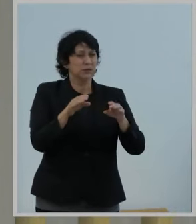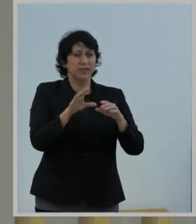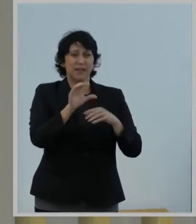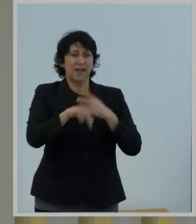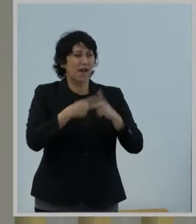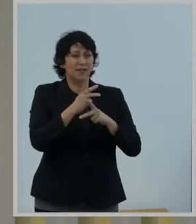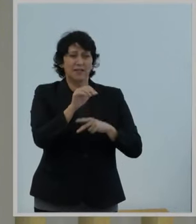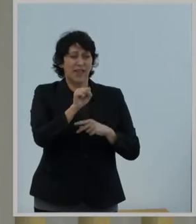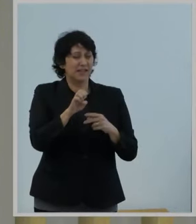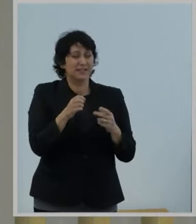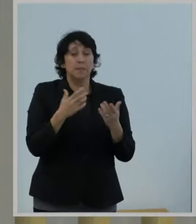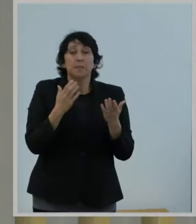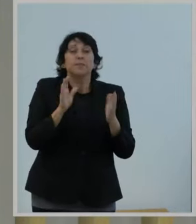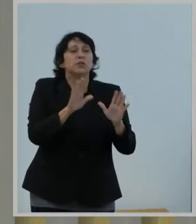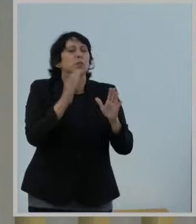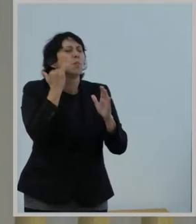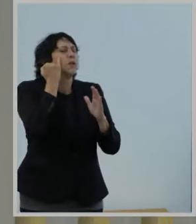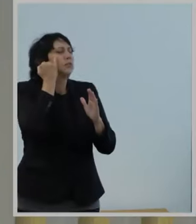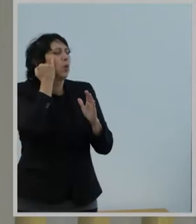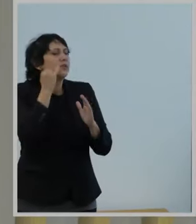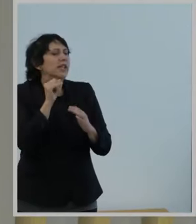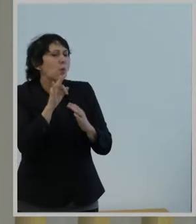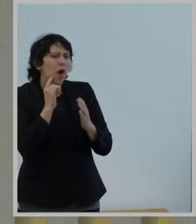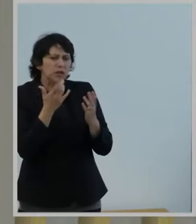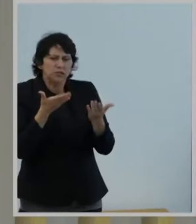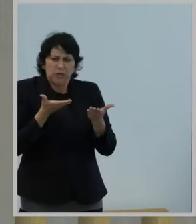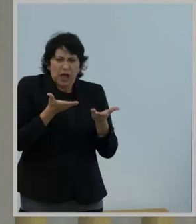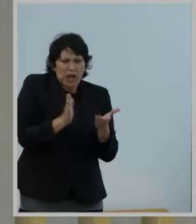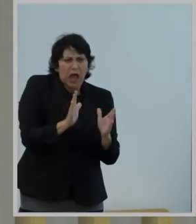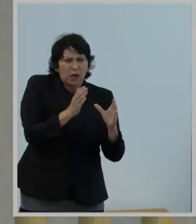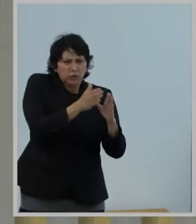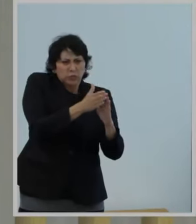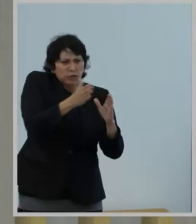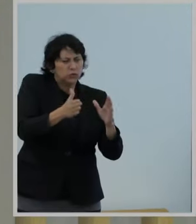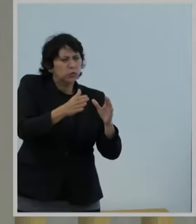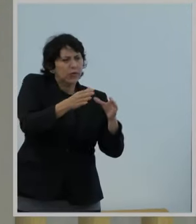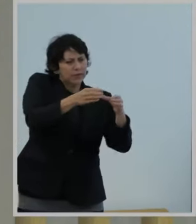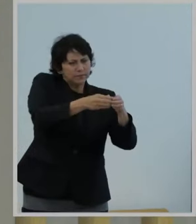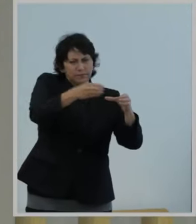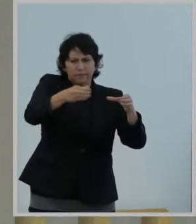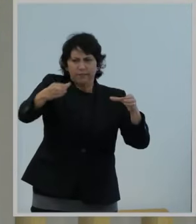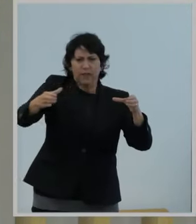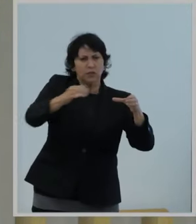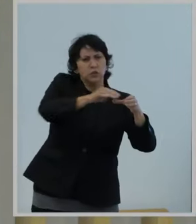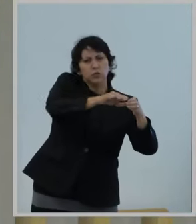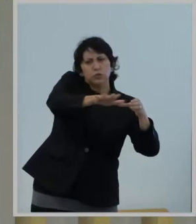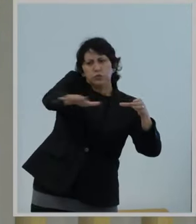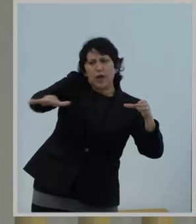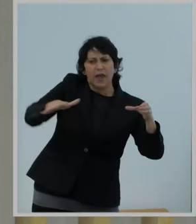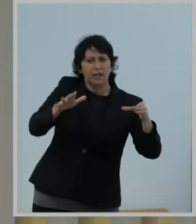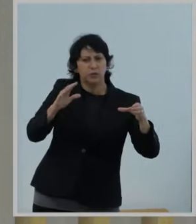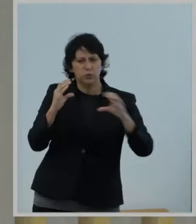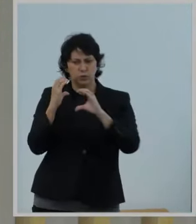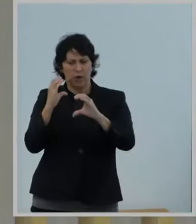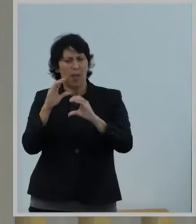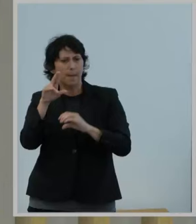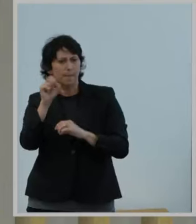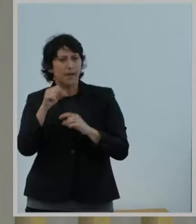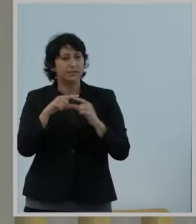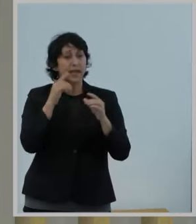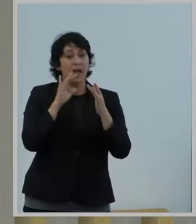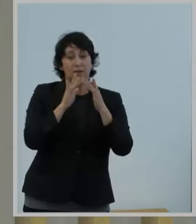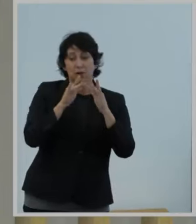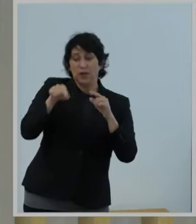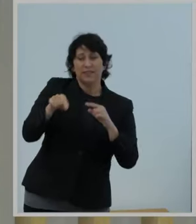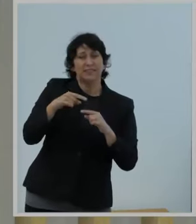But even if it were lawful, using E-rate for school bus Wi-Fi would not necessarily be prudent. In fact, I believe it would